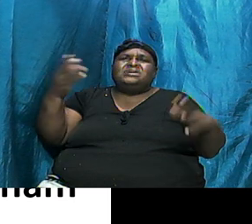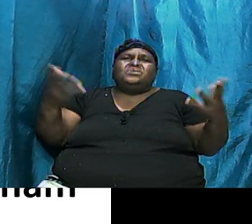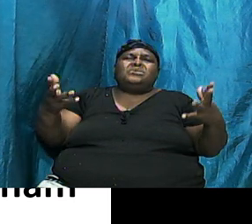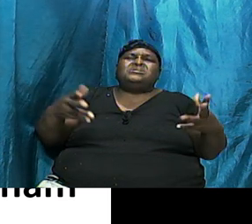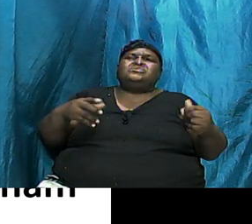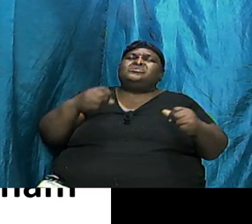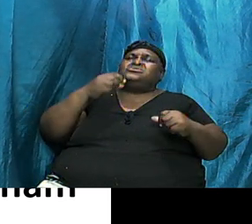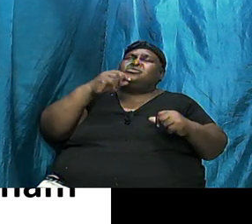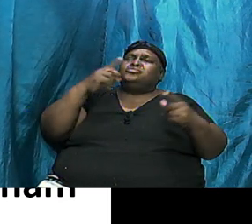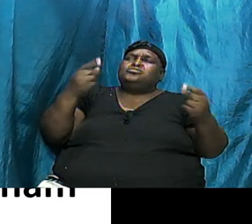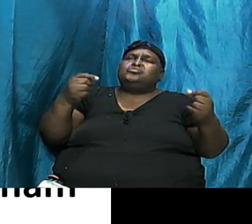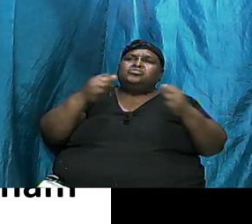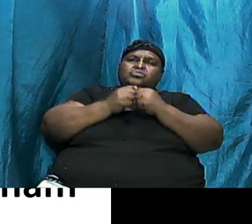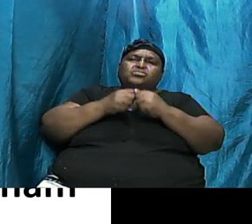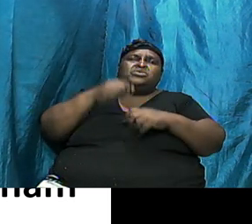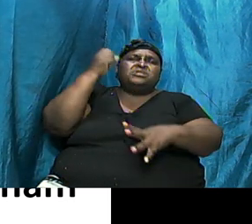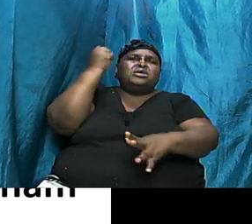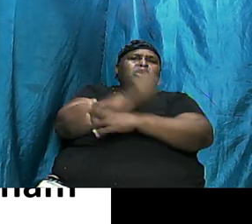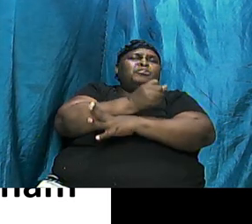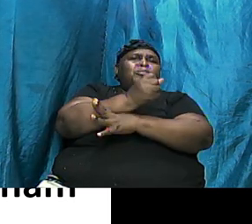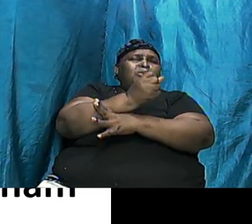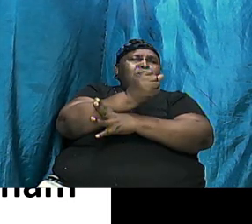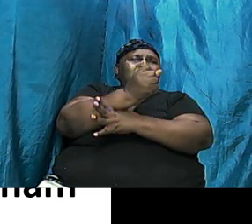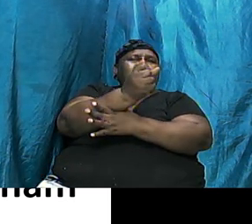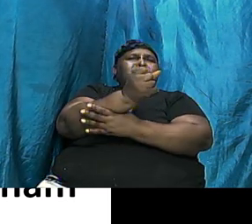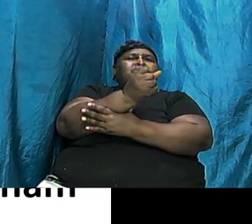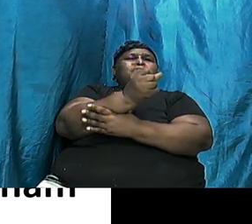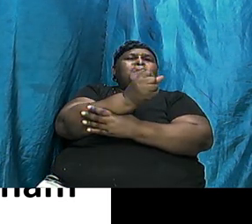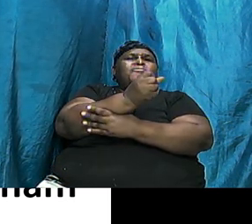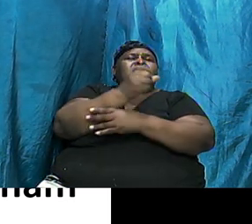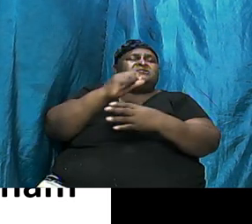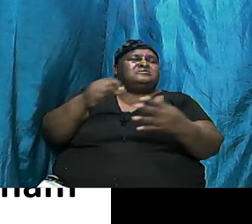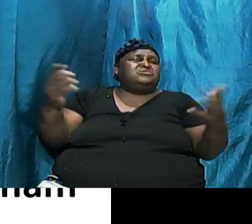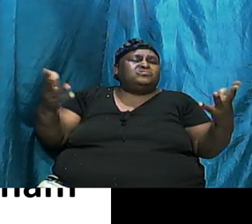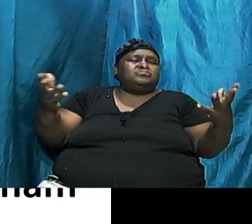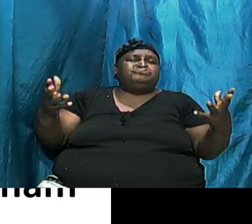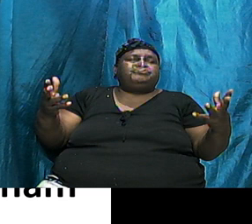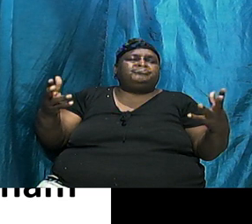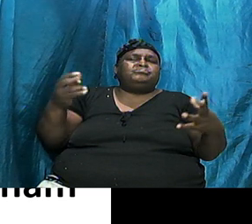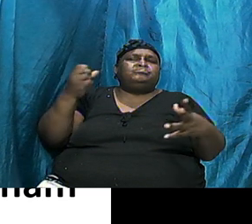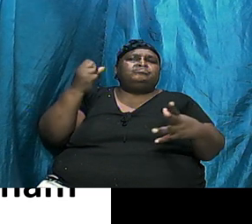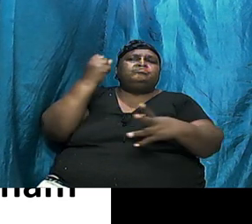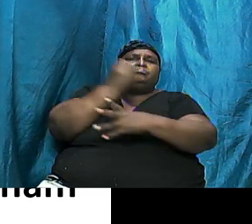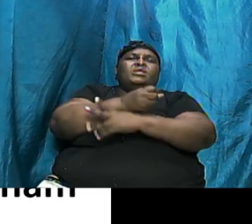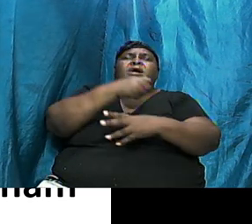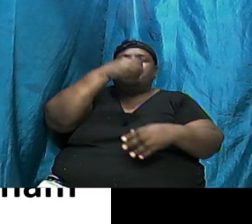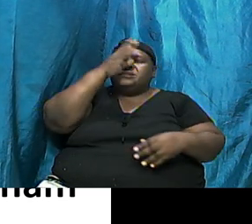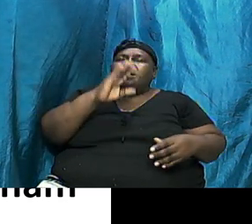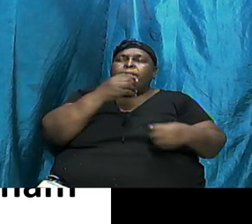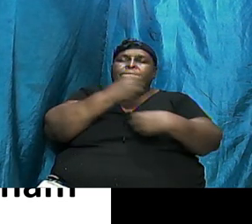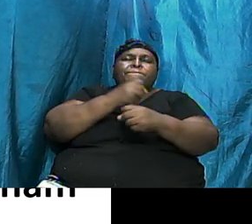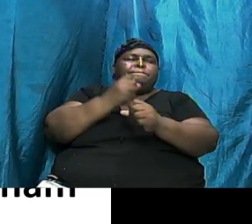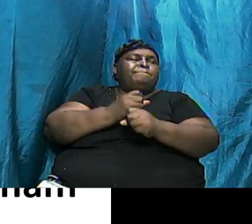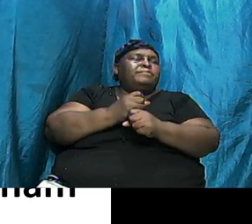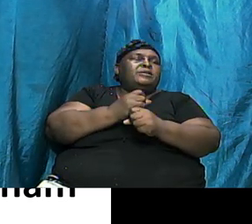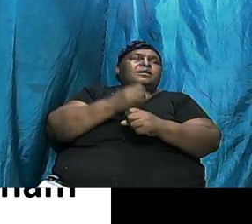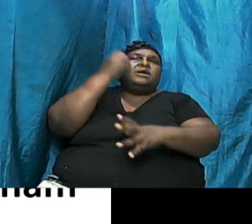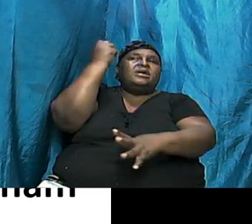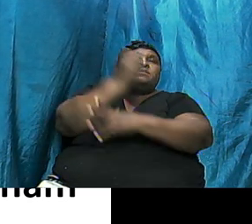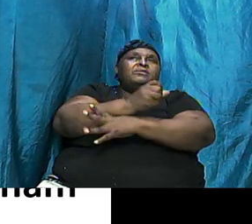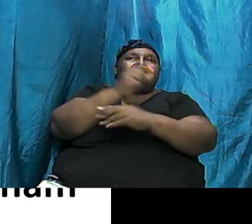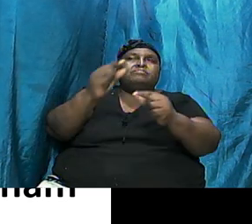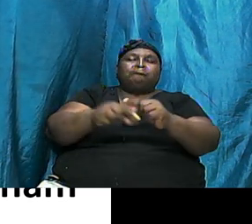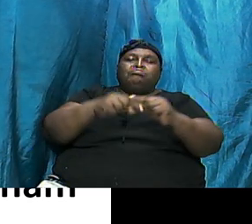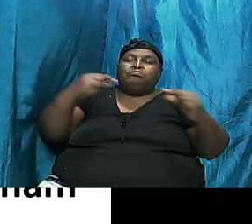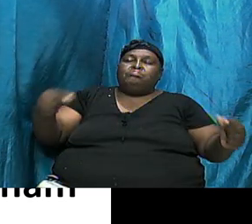And To Recognize It But This Is Exactly What It Is And God Made His Name Great And God Bless Him